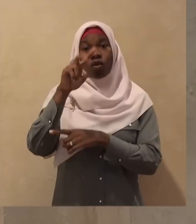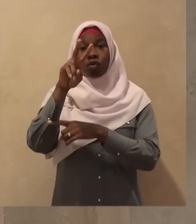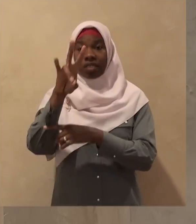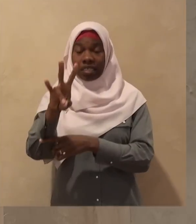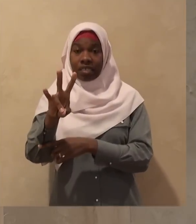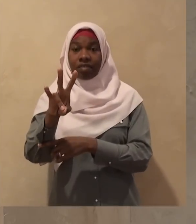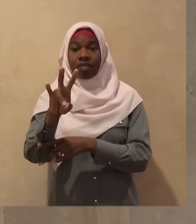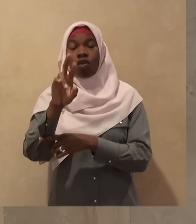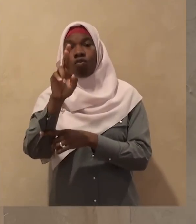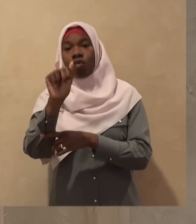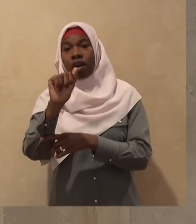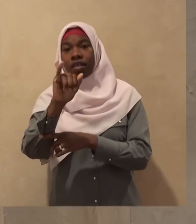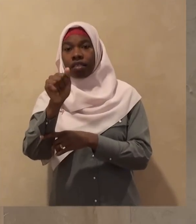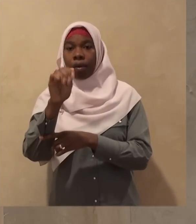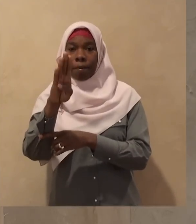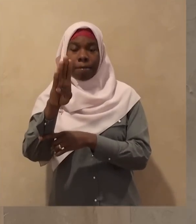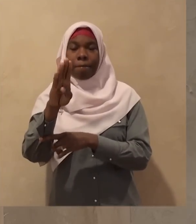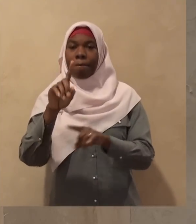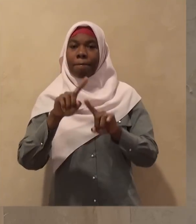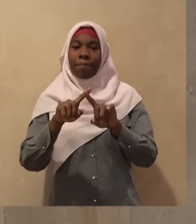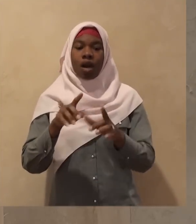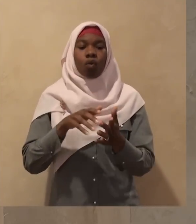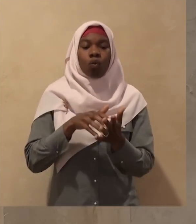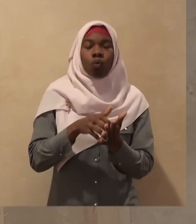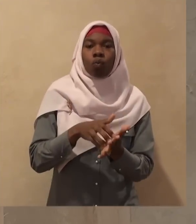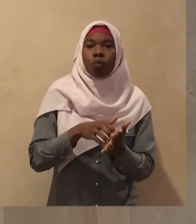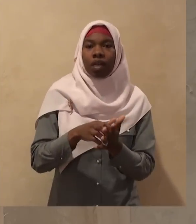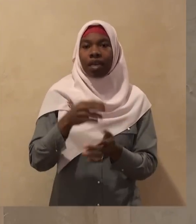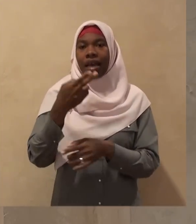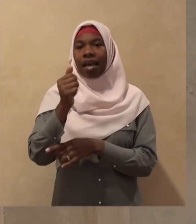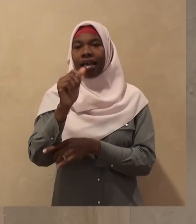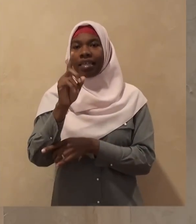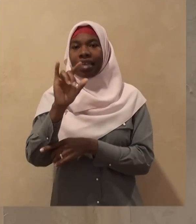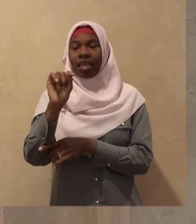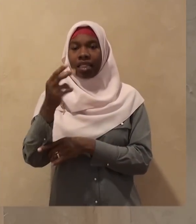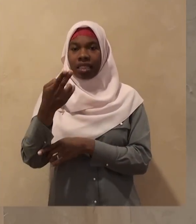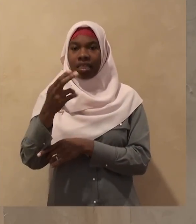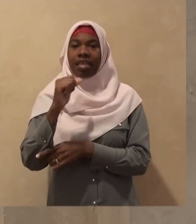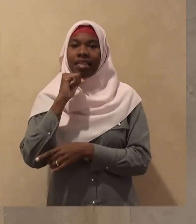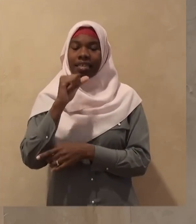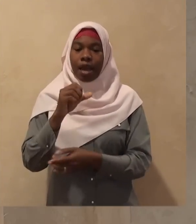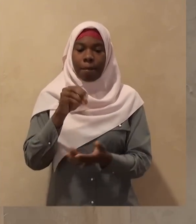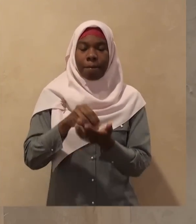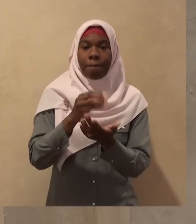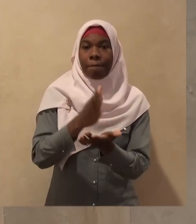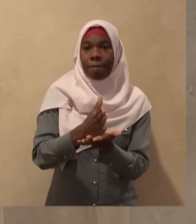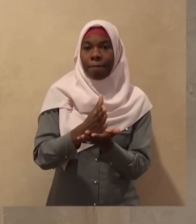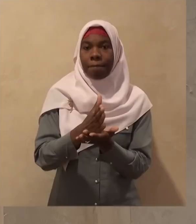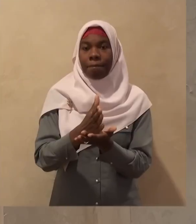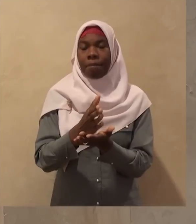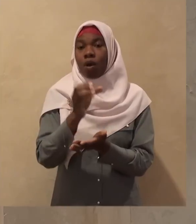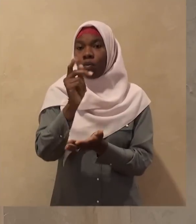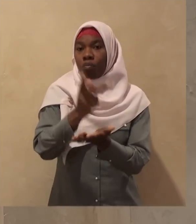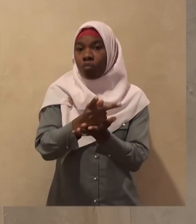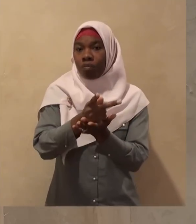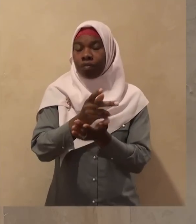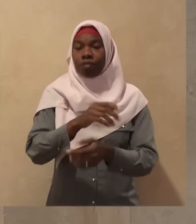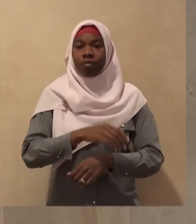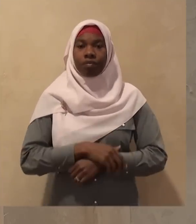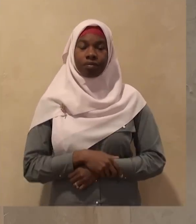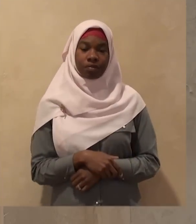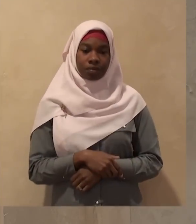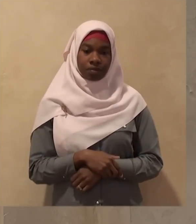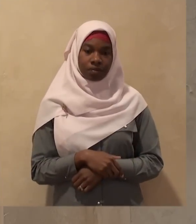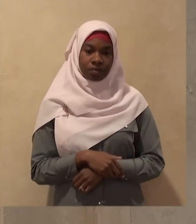scholar of ahadith very weak and unauthentic they can't be enough to establish a